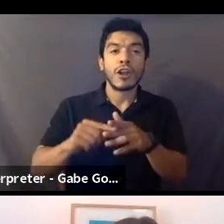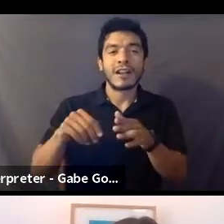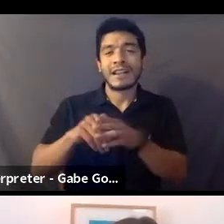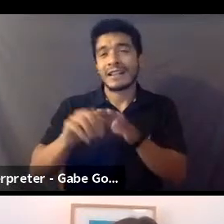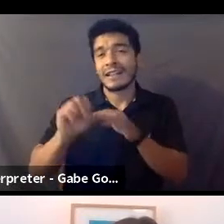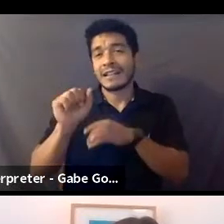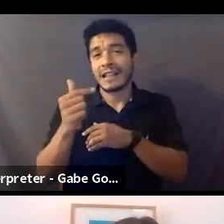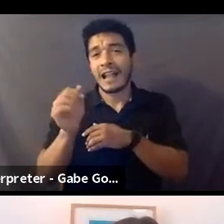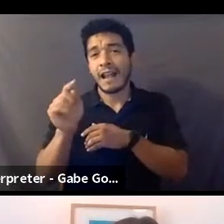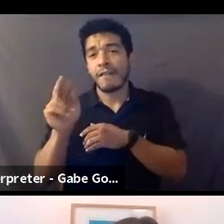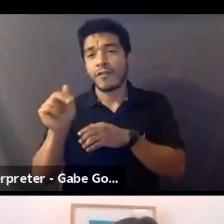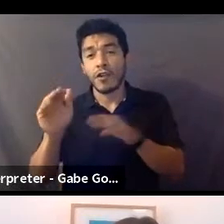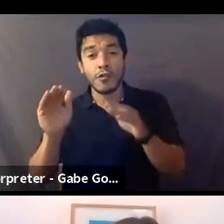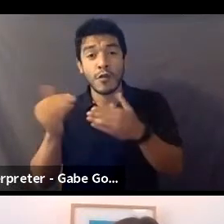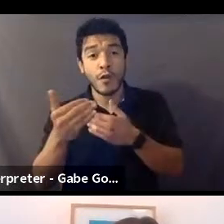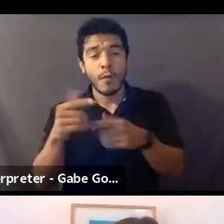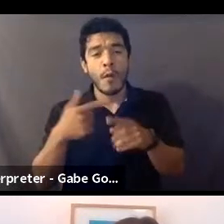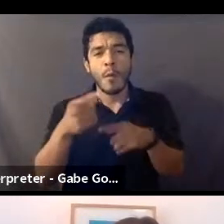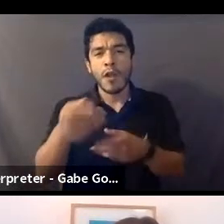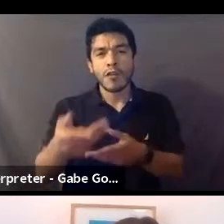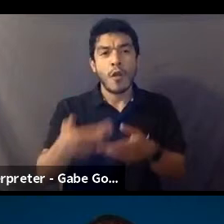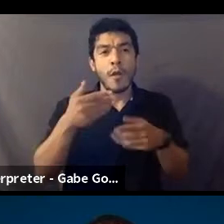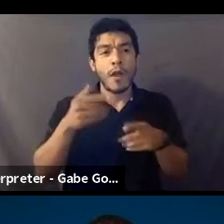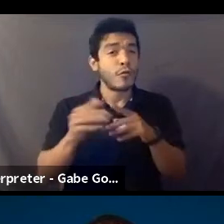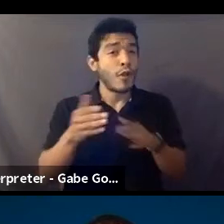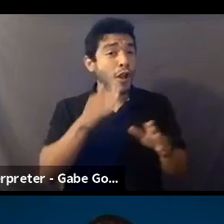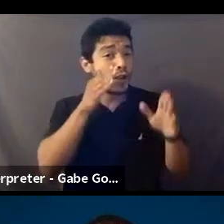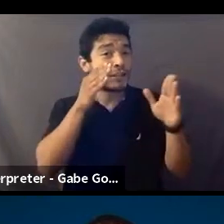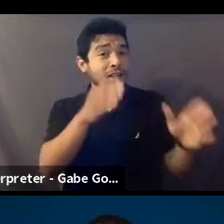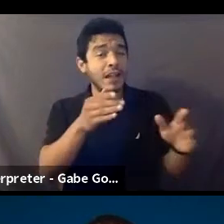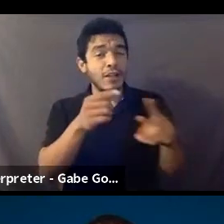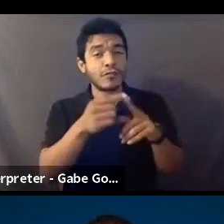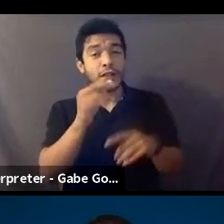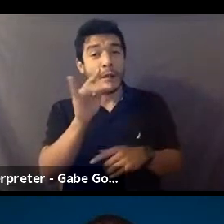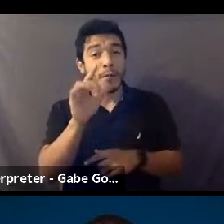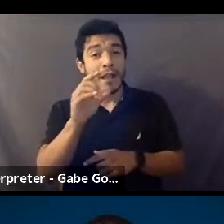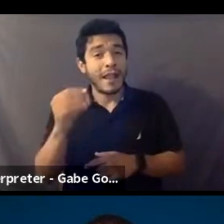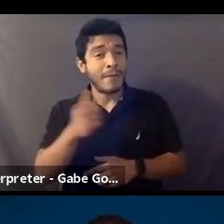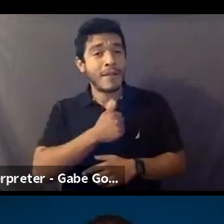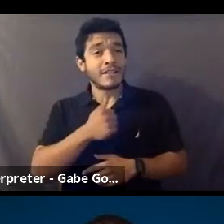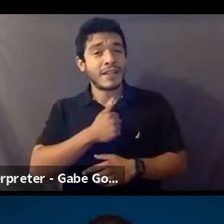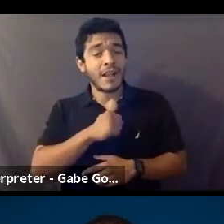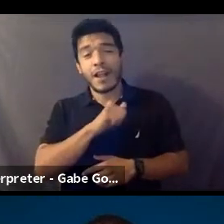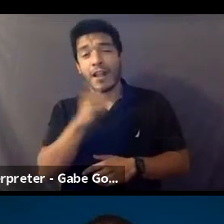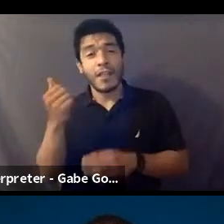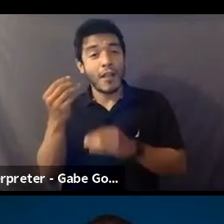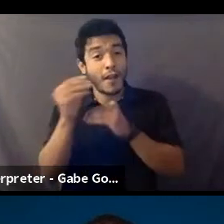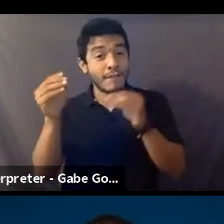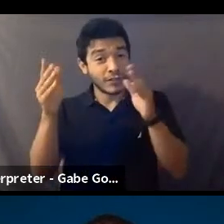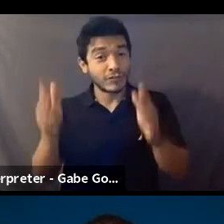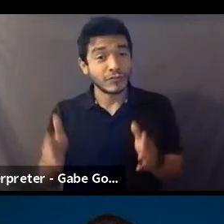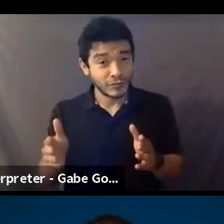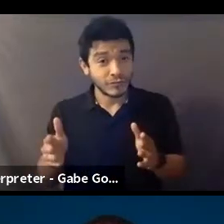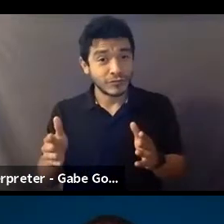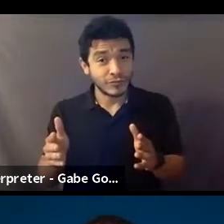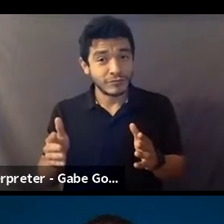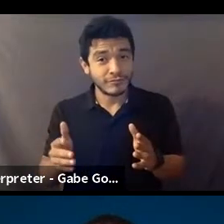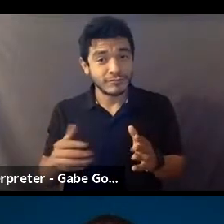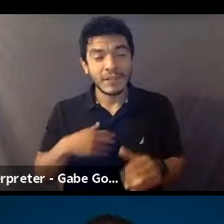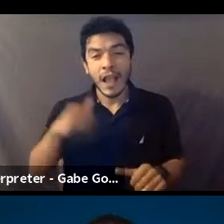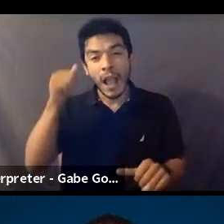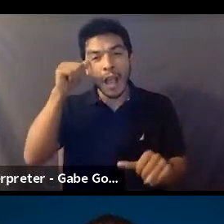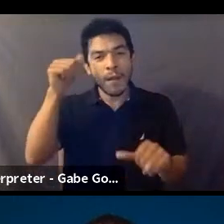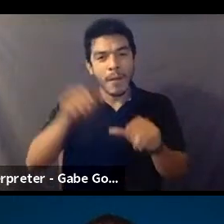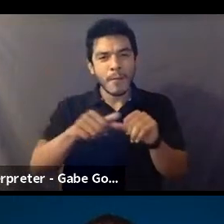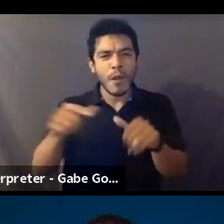room when you brought it to our attention to Gabrielle and myself, other officers. And I remember being at a, uh, uh, W and W meeting